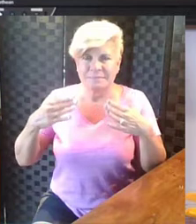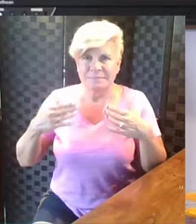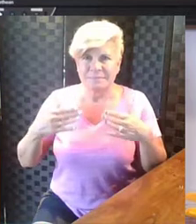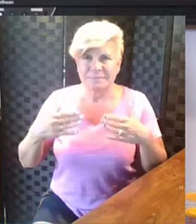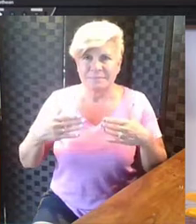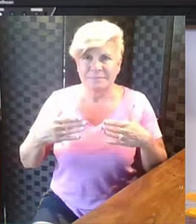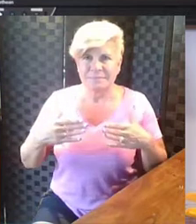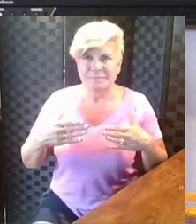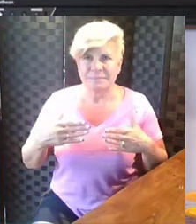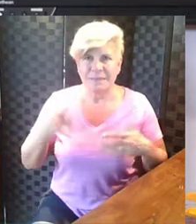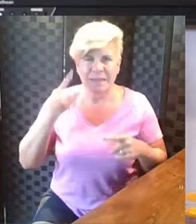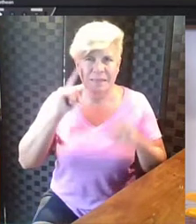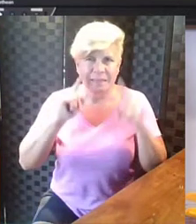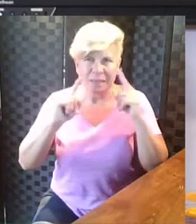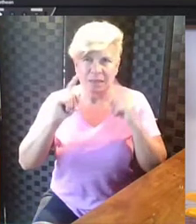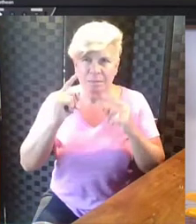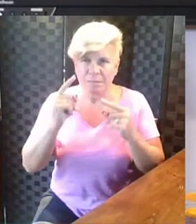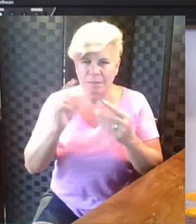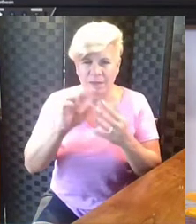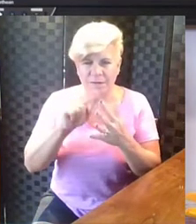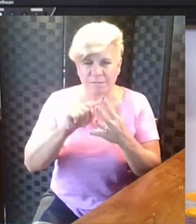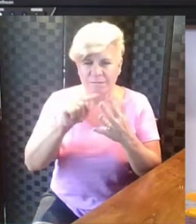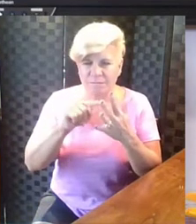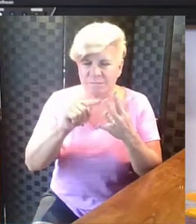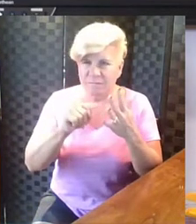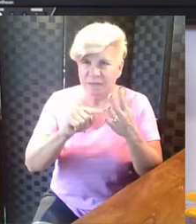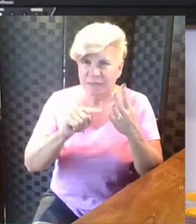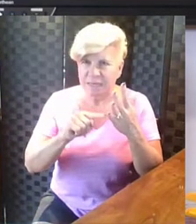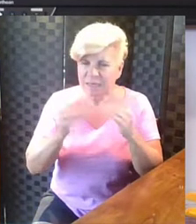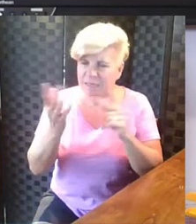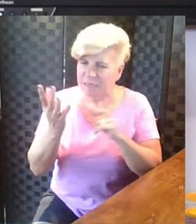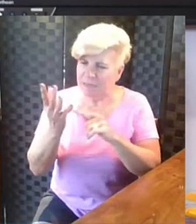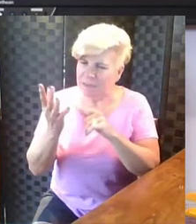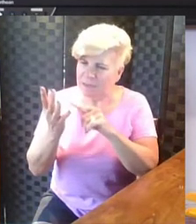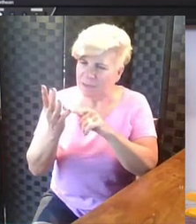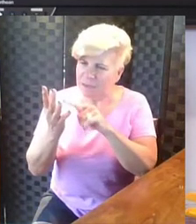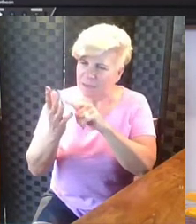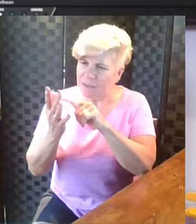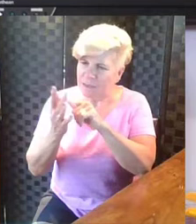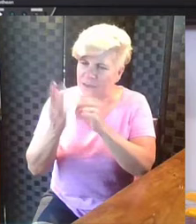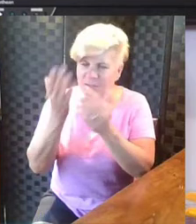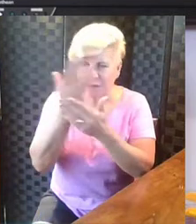And then go ahead and think about your fingers and your hands.